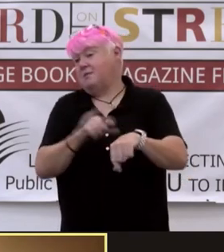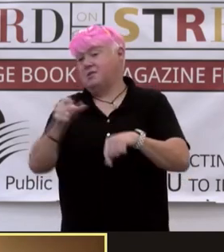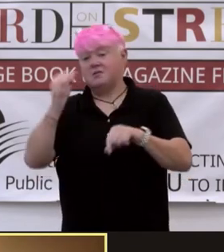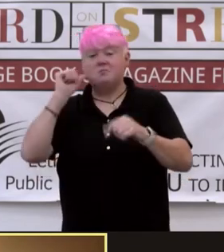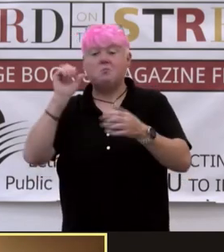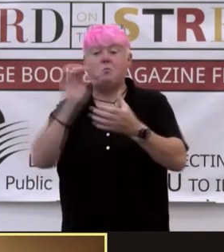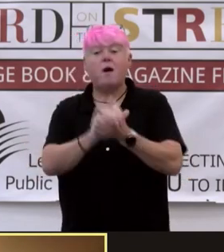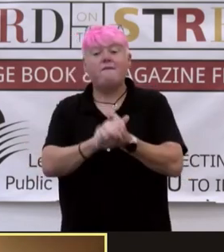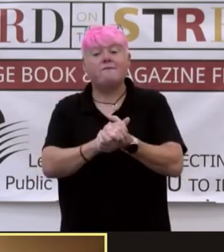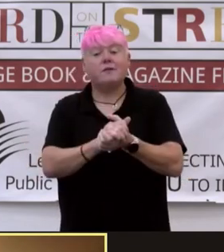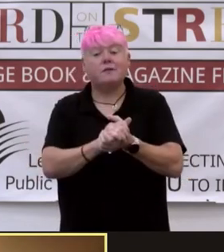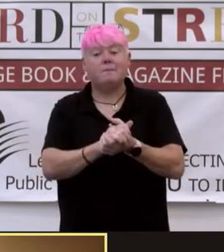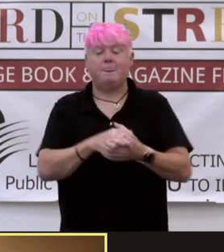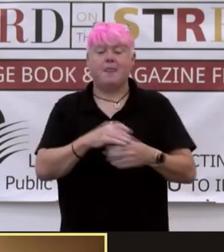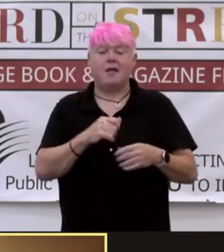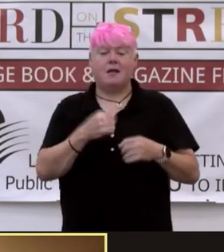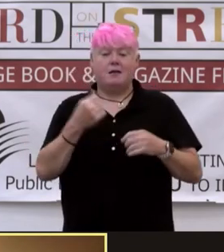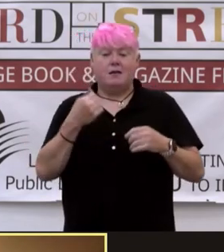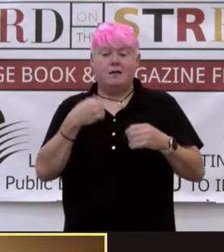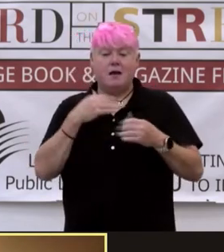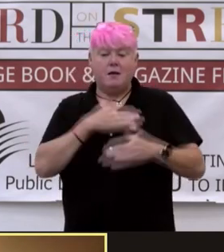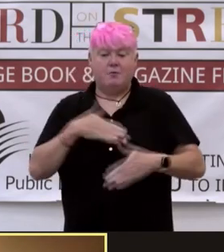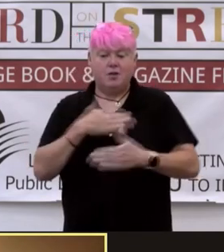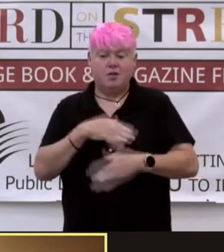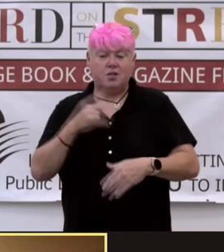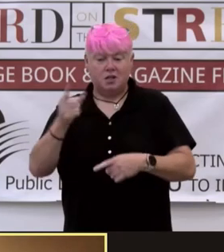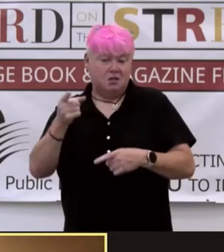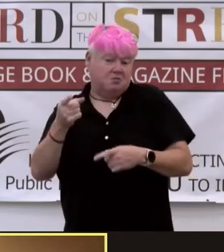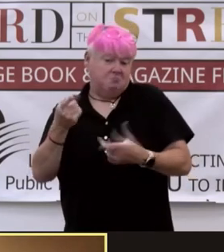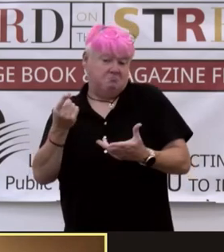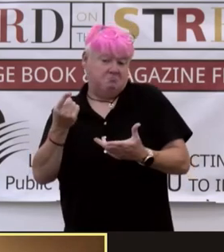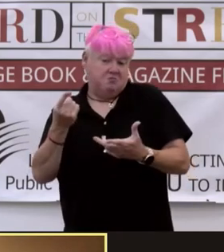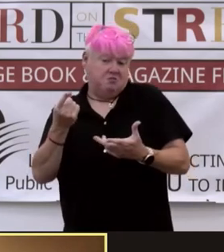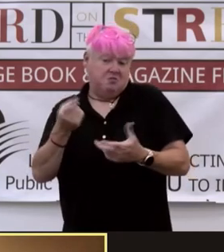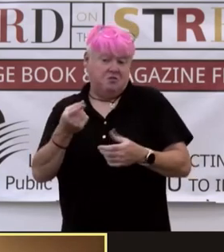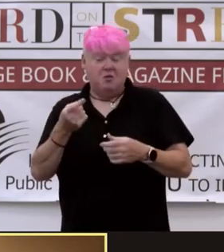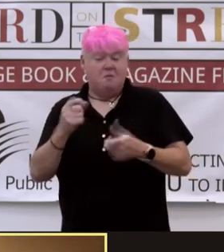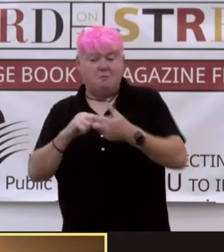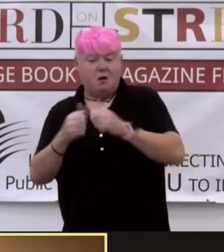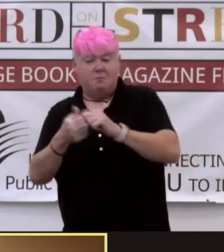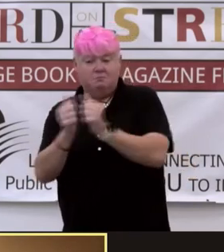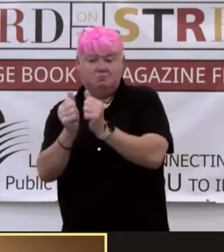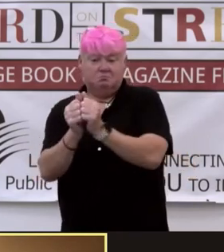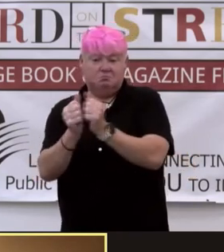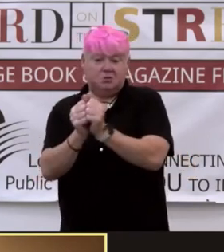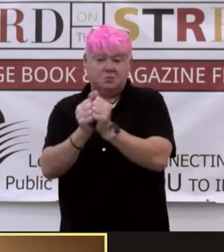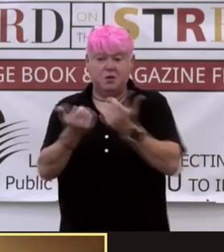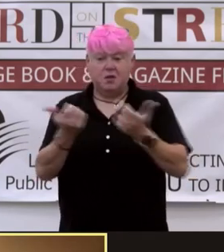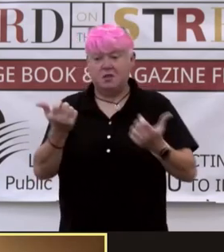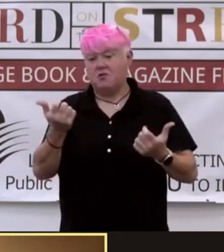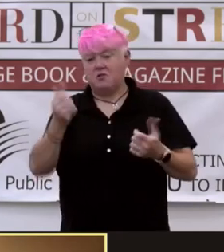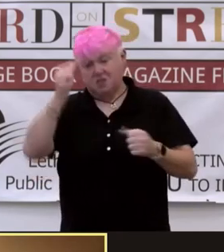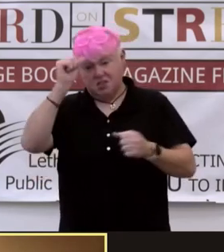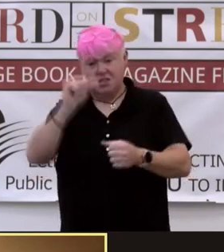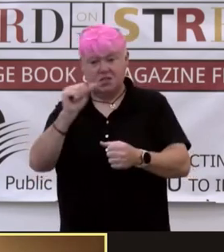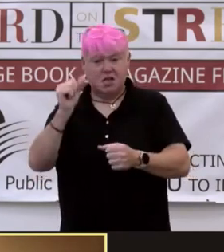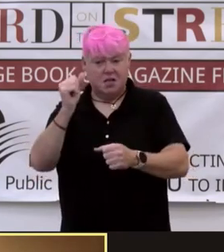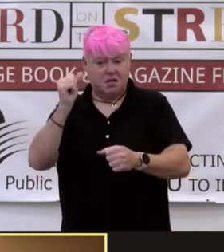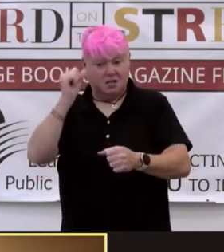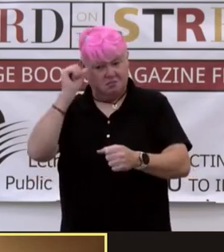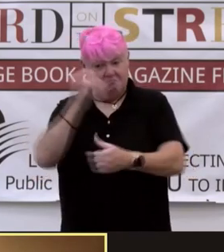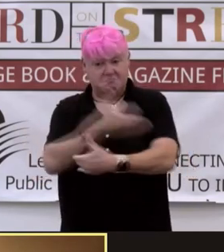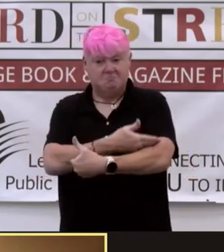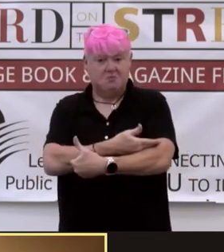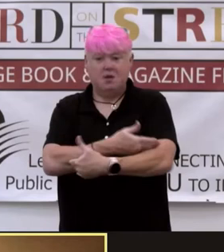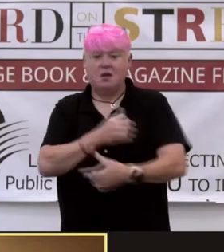to the Rajmata. I appreciate your concern for your son, Amma, but Fatima Ghazala's presence in the Mahal is not up for